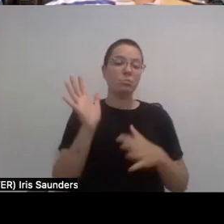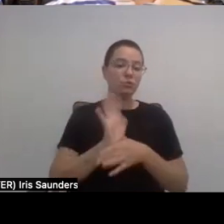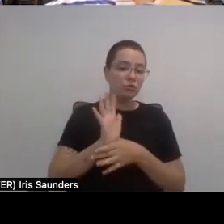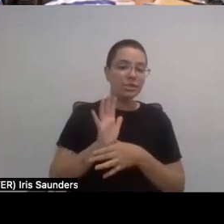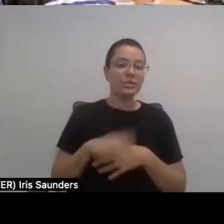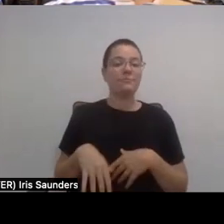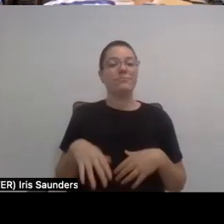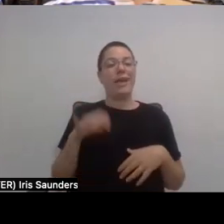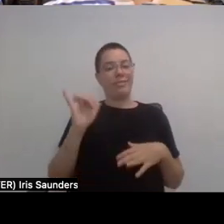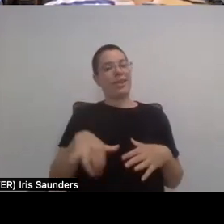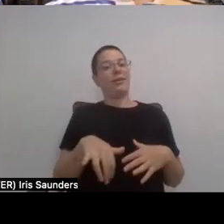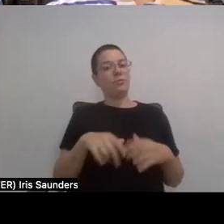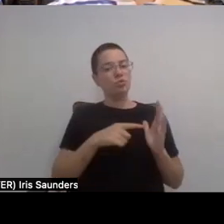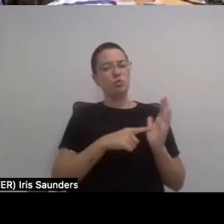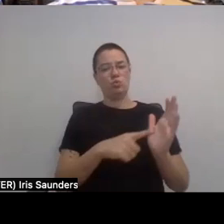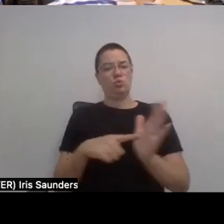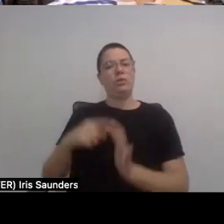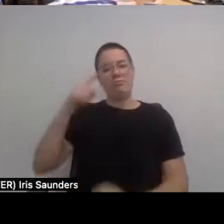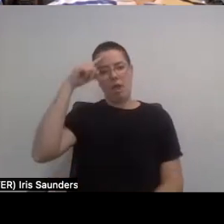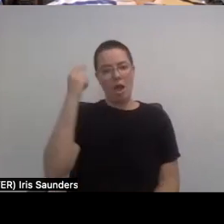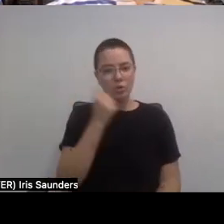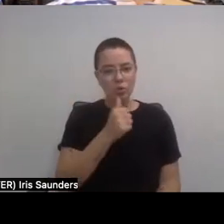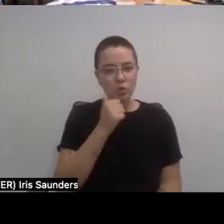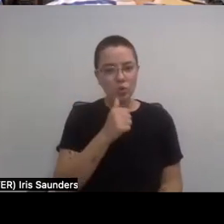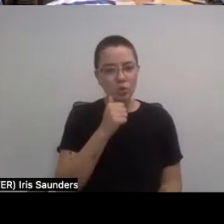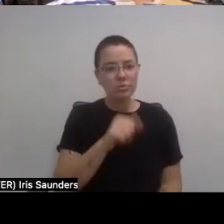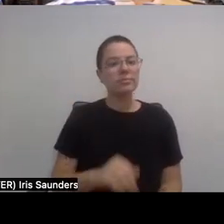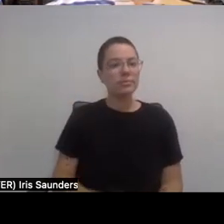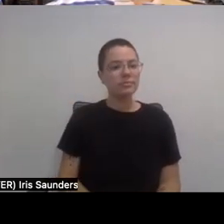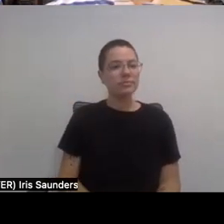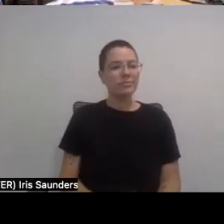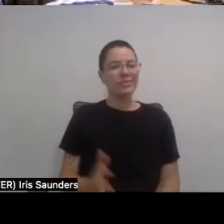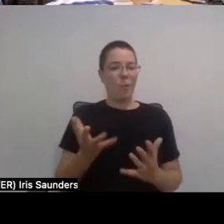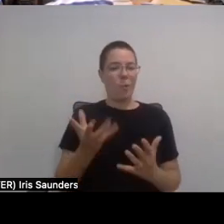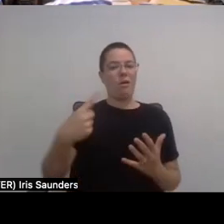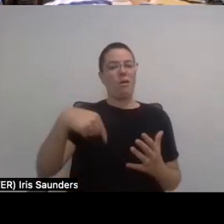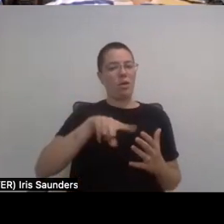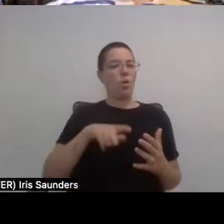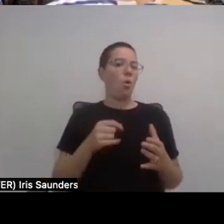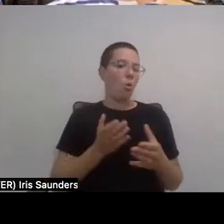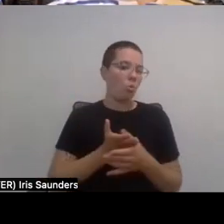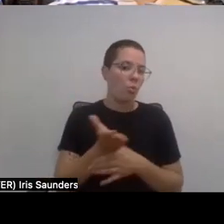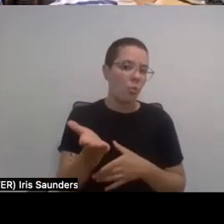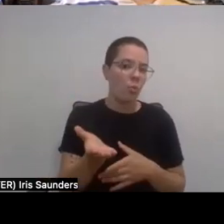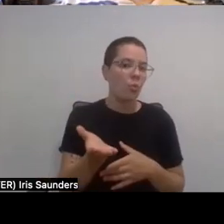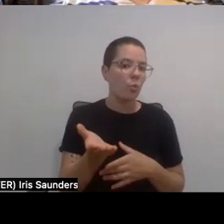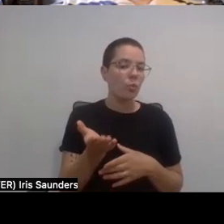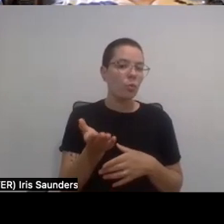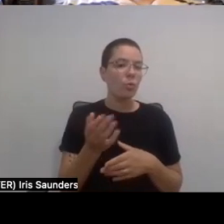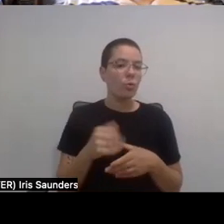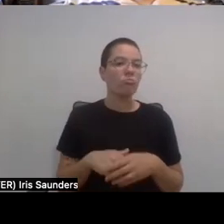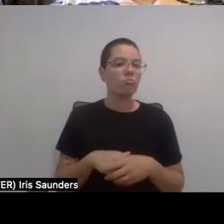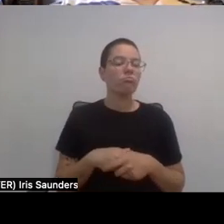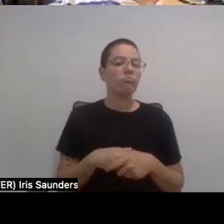Black girls and ending joy and what they have to go through. And I was very intentional to have